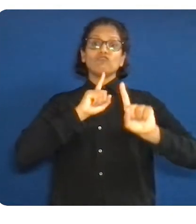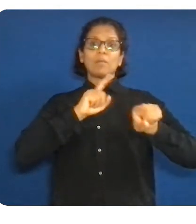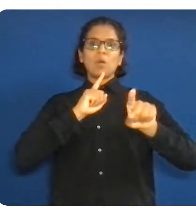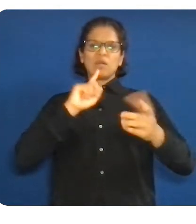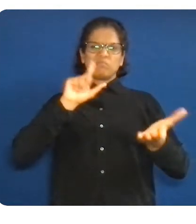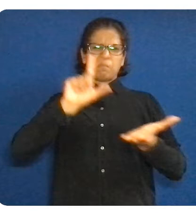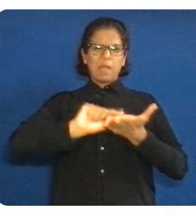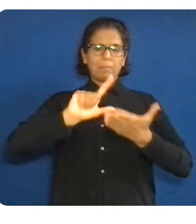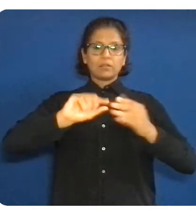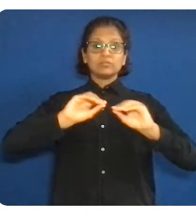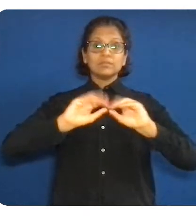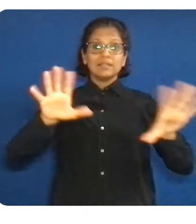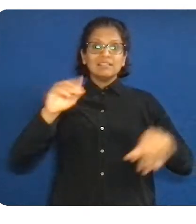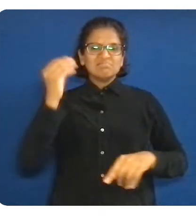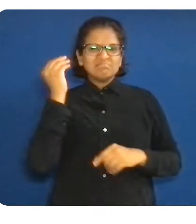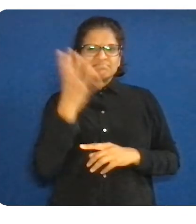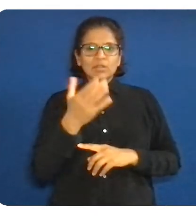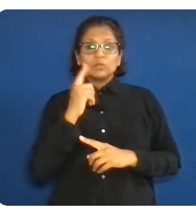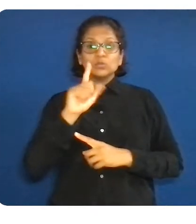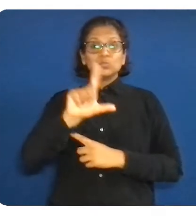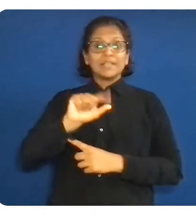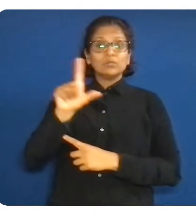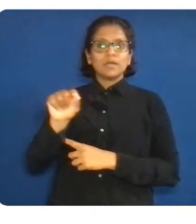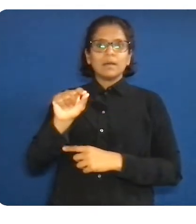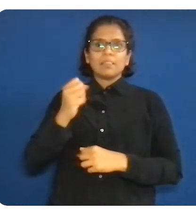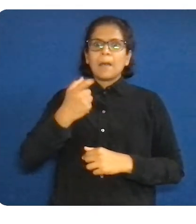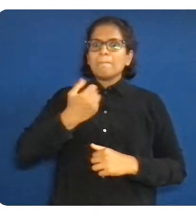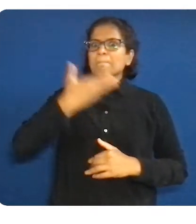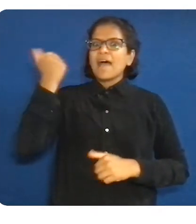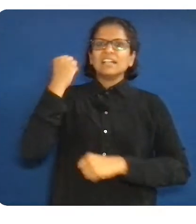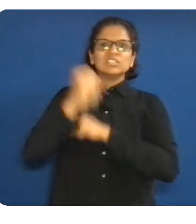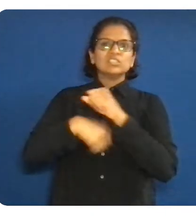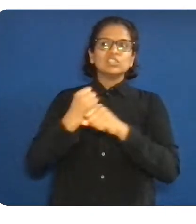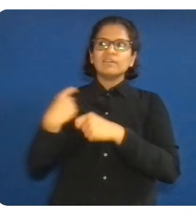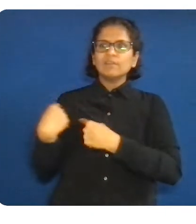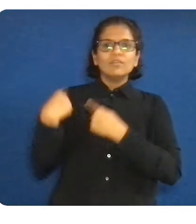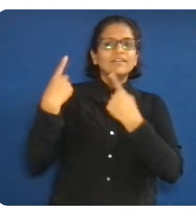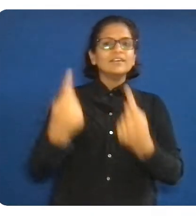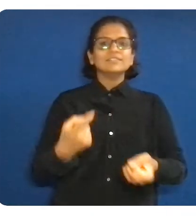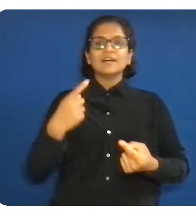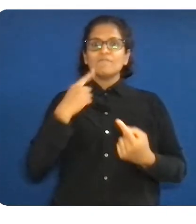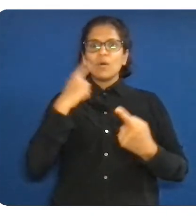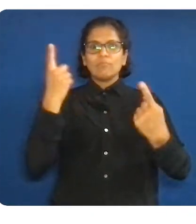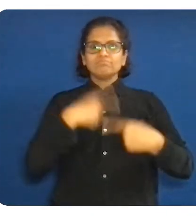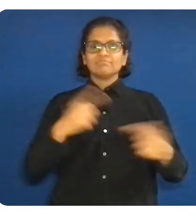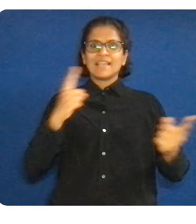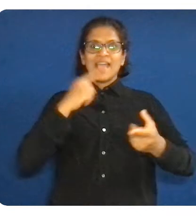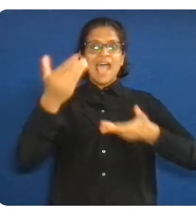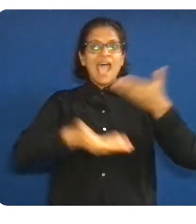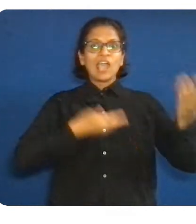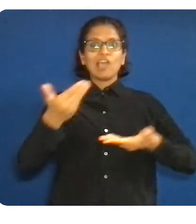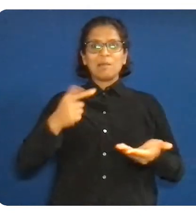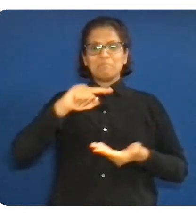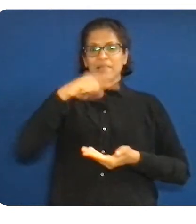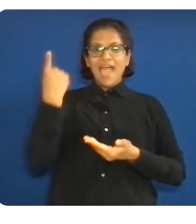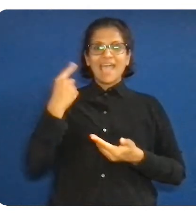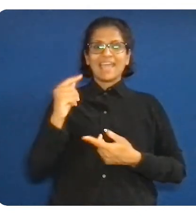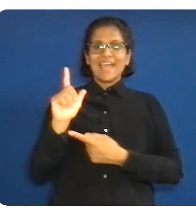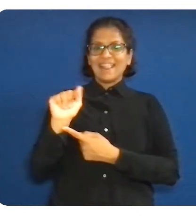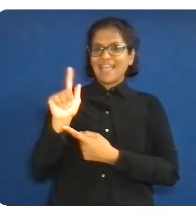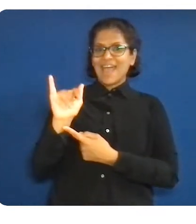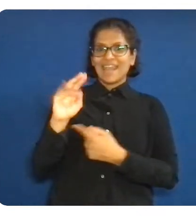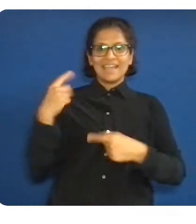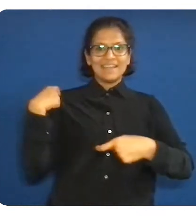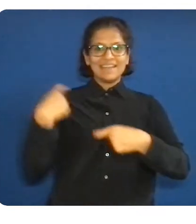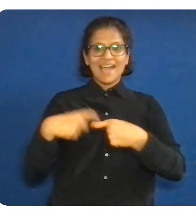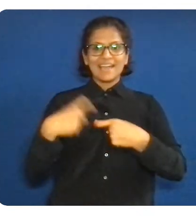U.S. It was also our best year ever for hiring women in tech in the U.S. and globally. In addition